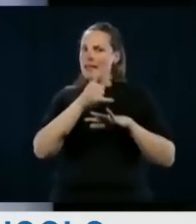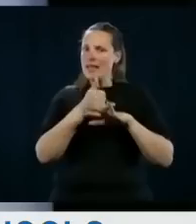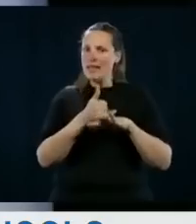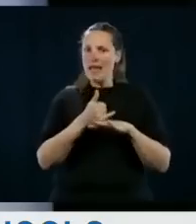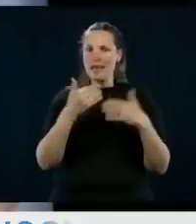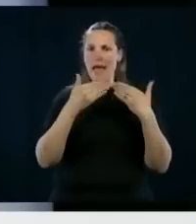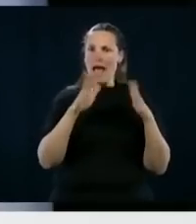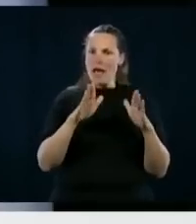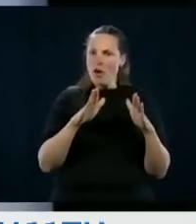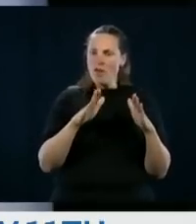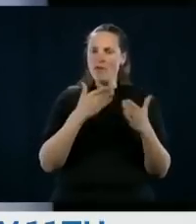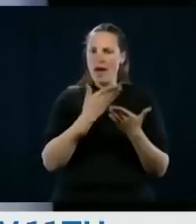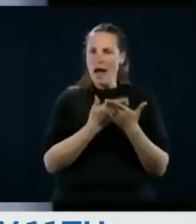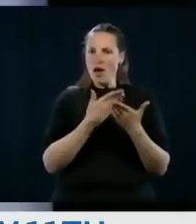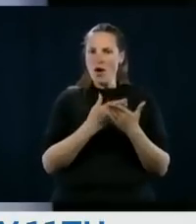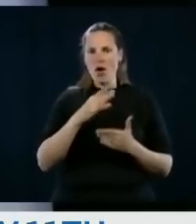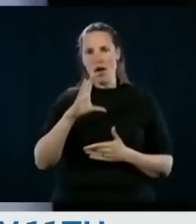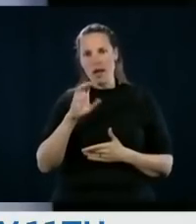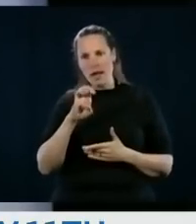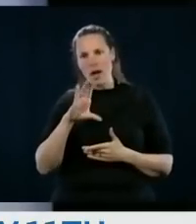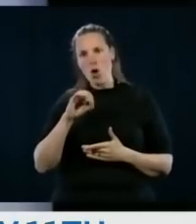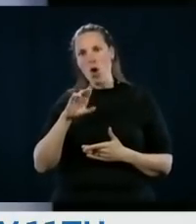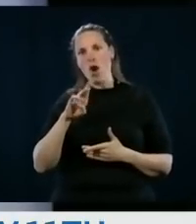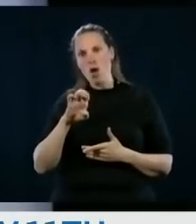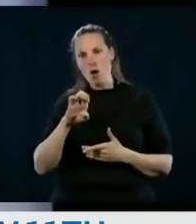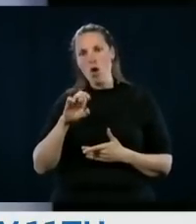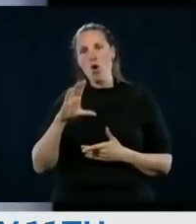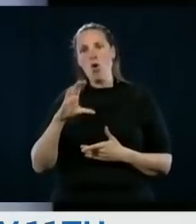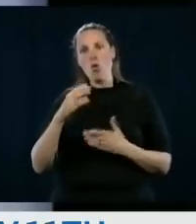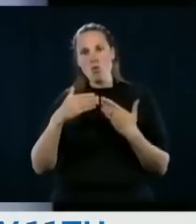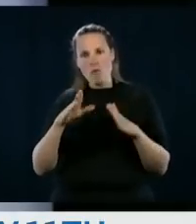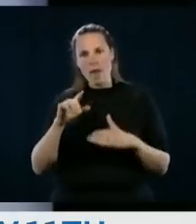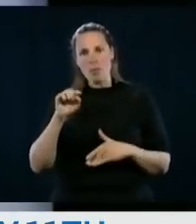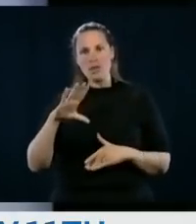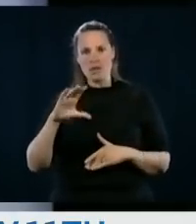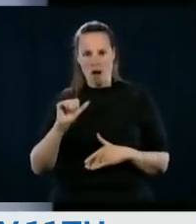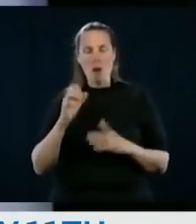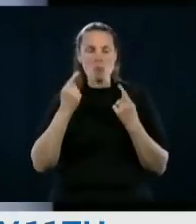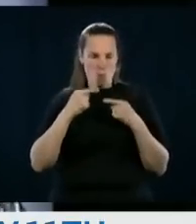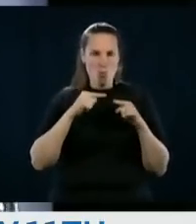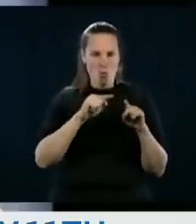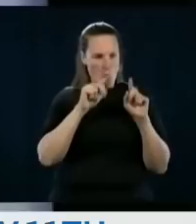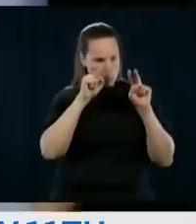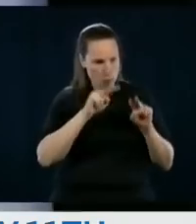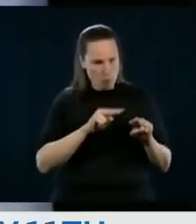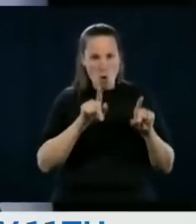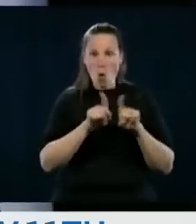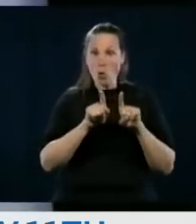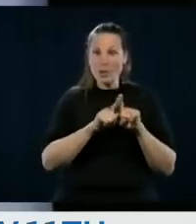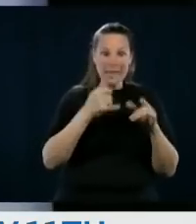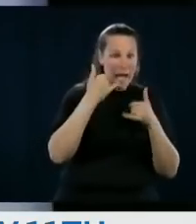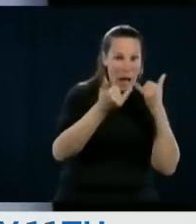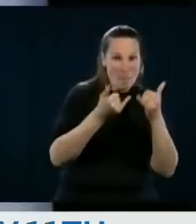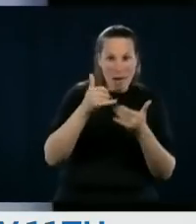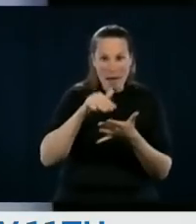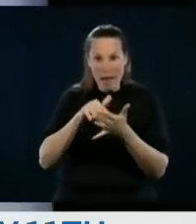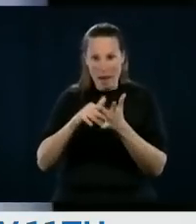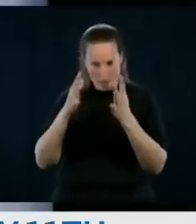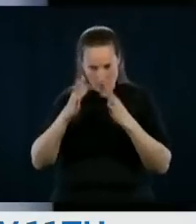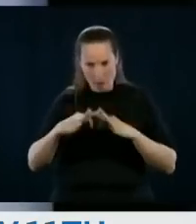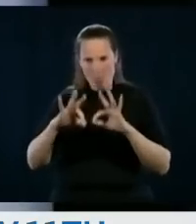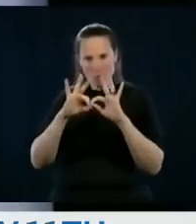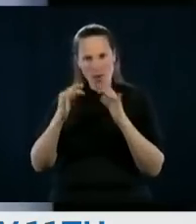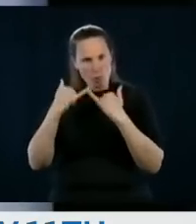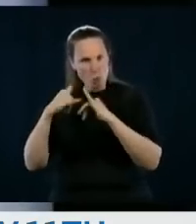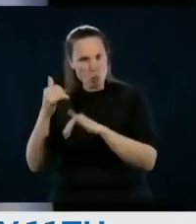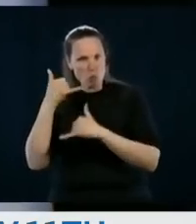educational portal open and the weekly kits that are sent every week will continue. The calls